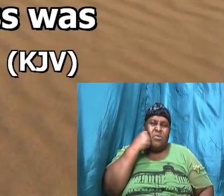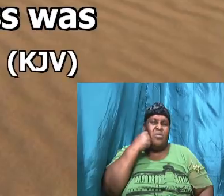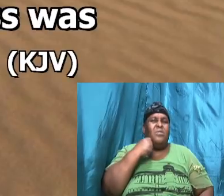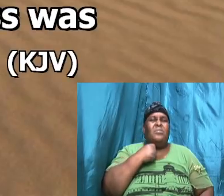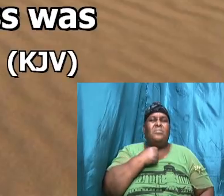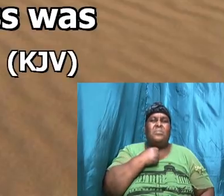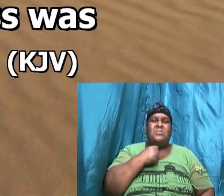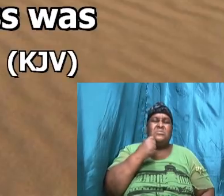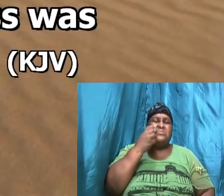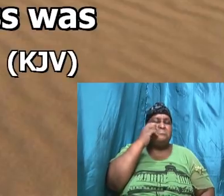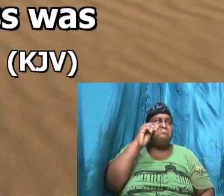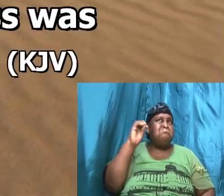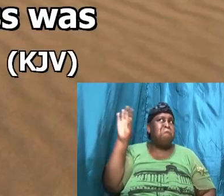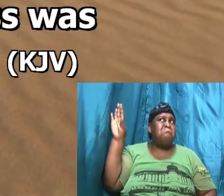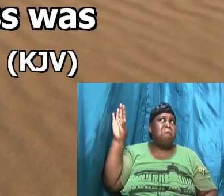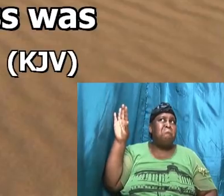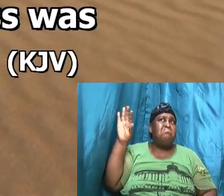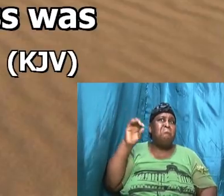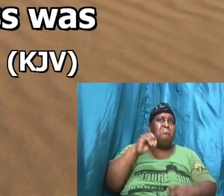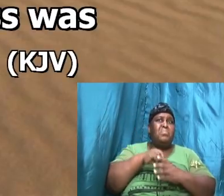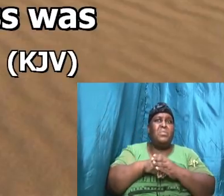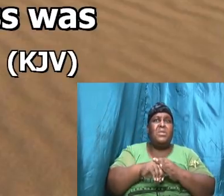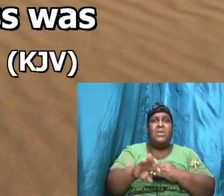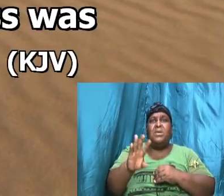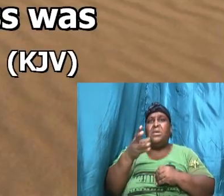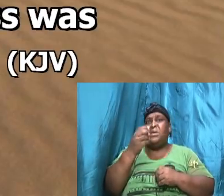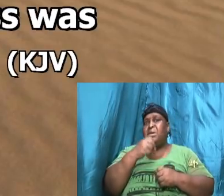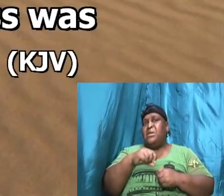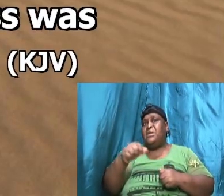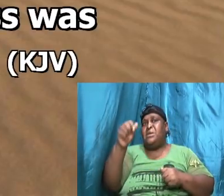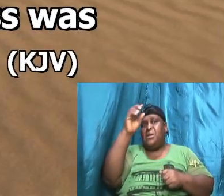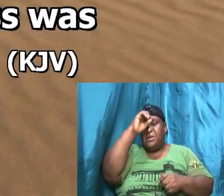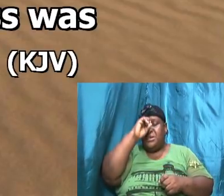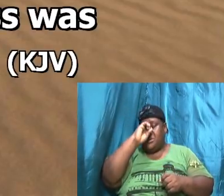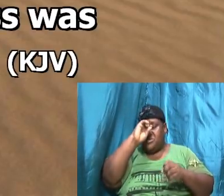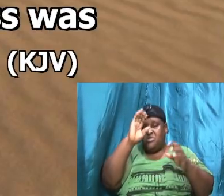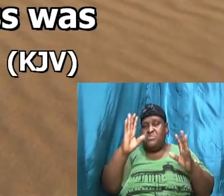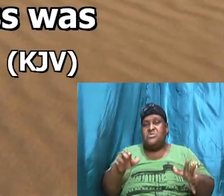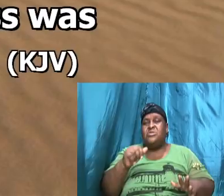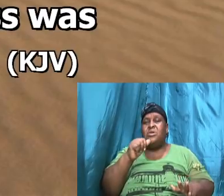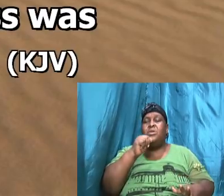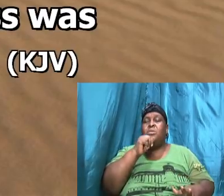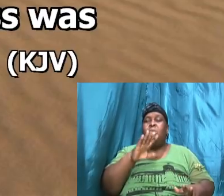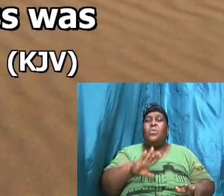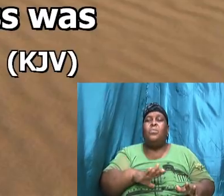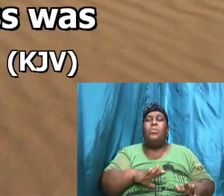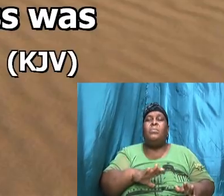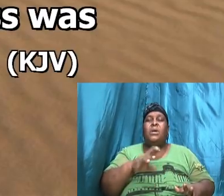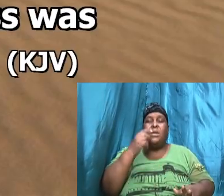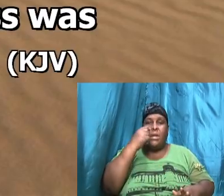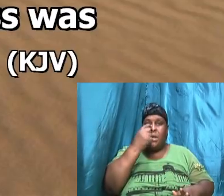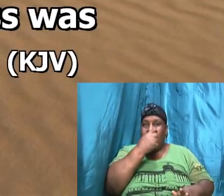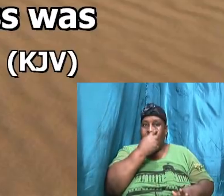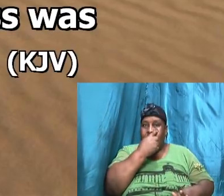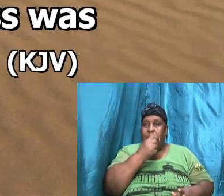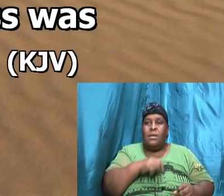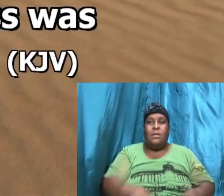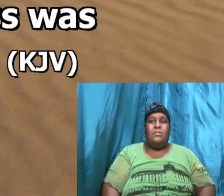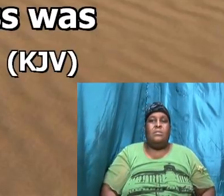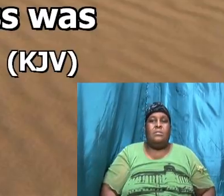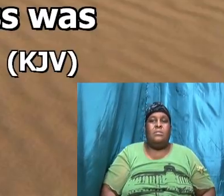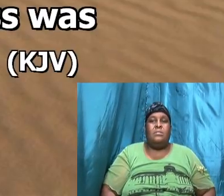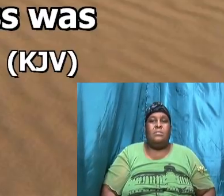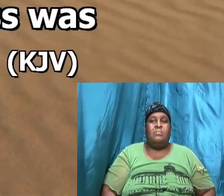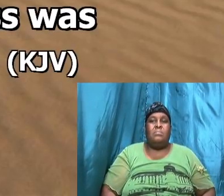and you're going to find out that the Bible might put it a soft way but there was argument in the house because of this child